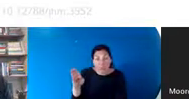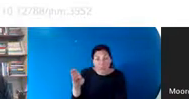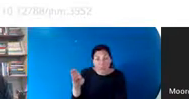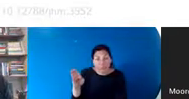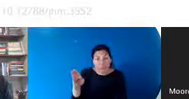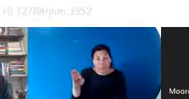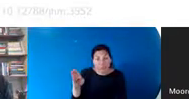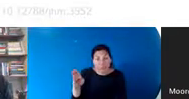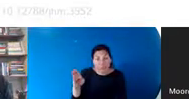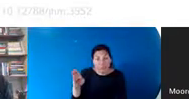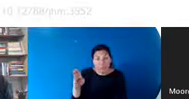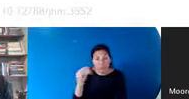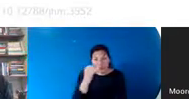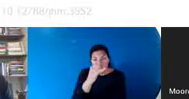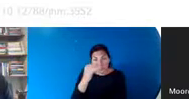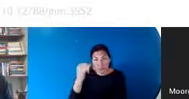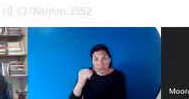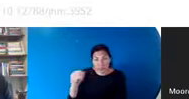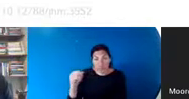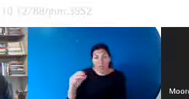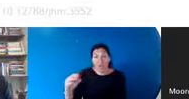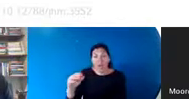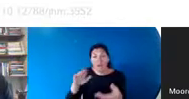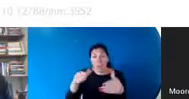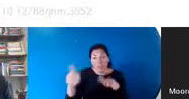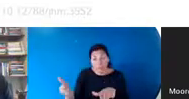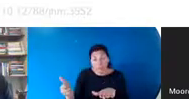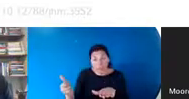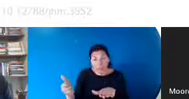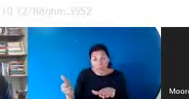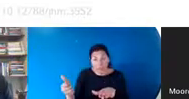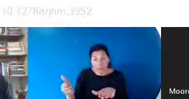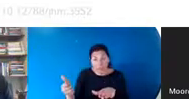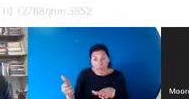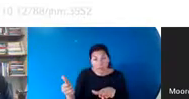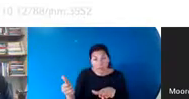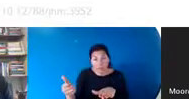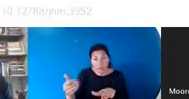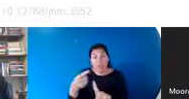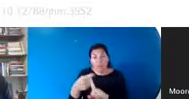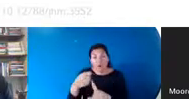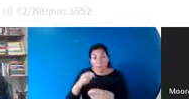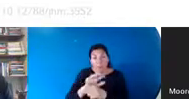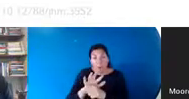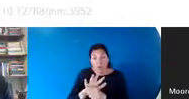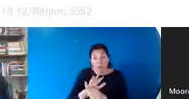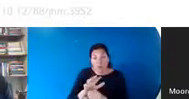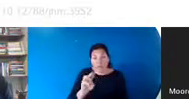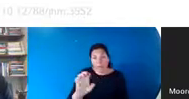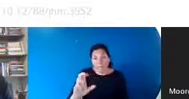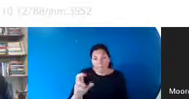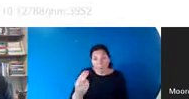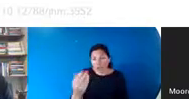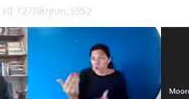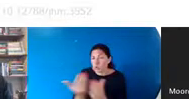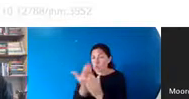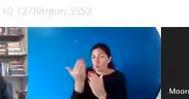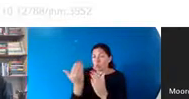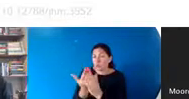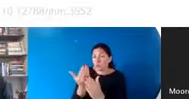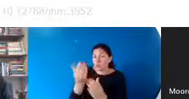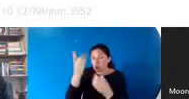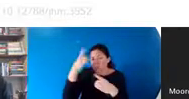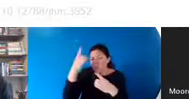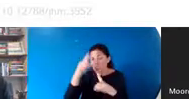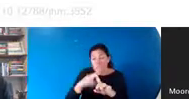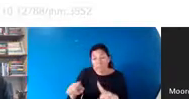matter the difference. What you see is that mortality, which is what the blue line showed from COVID, a totally new disease in March 2020 was 25%. But by May of